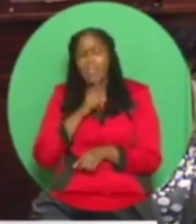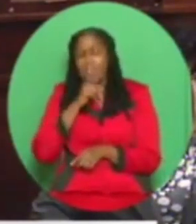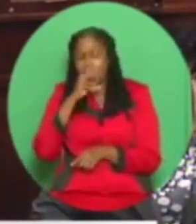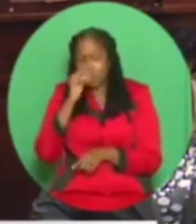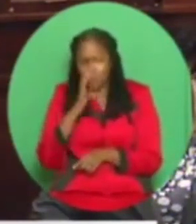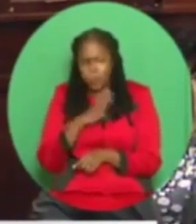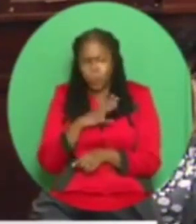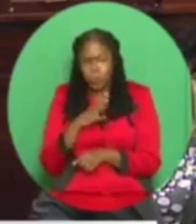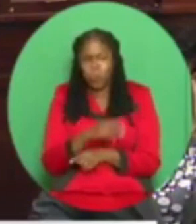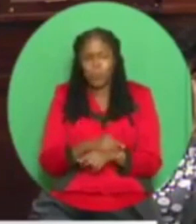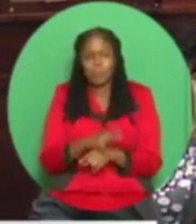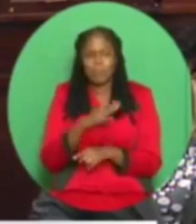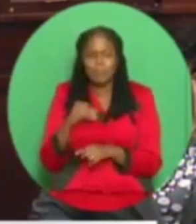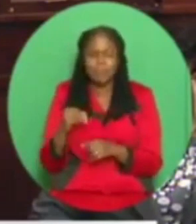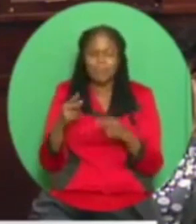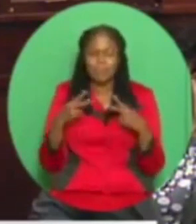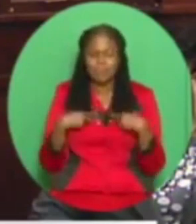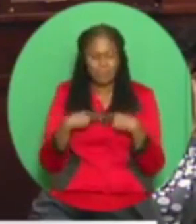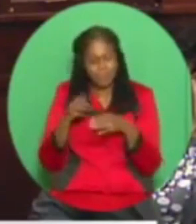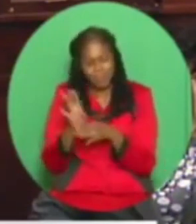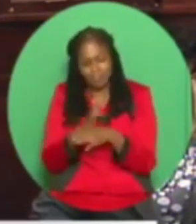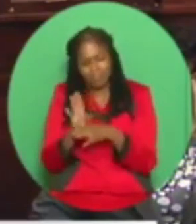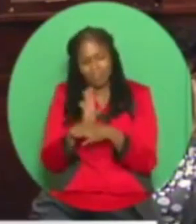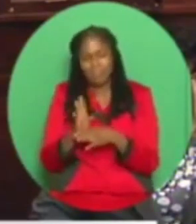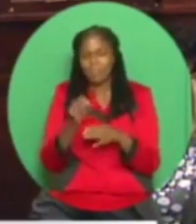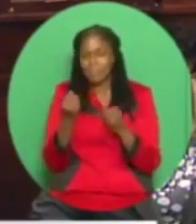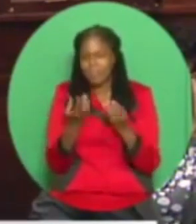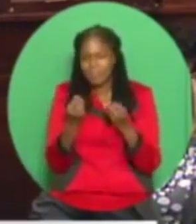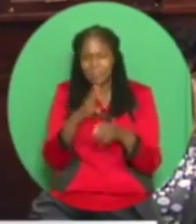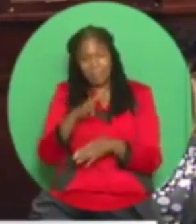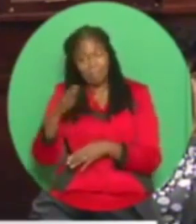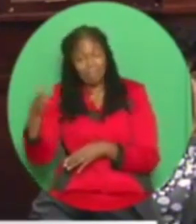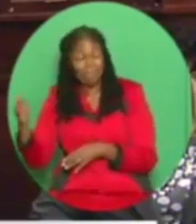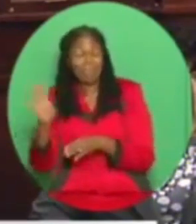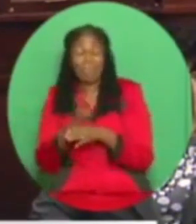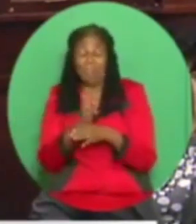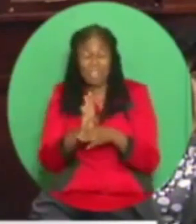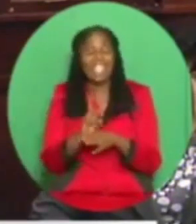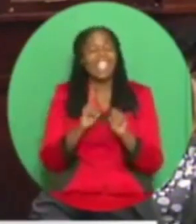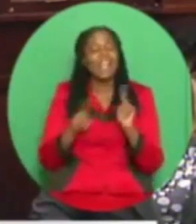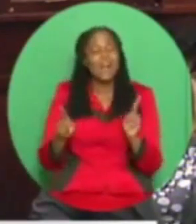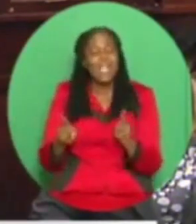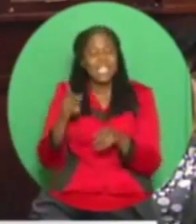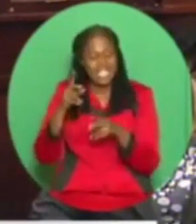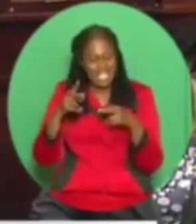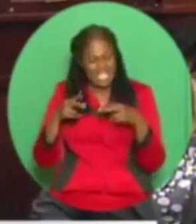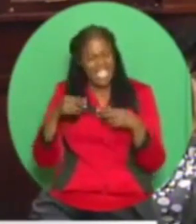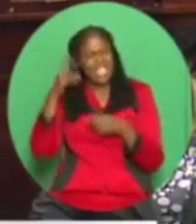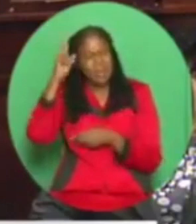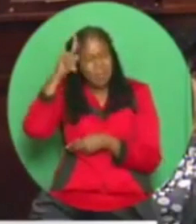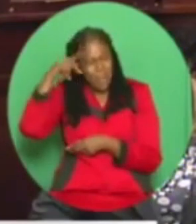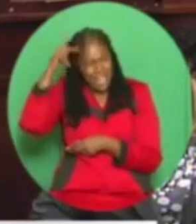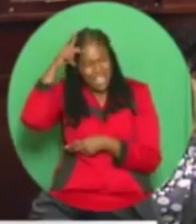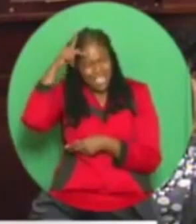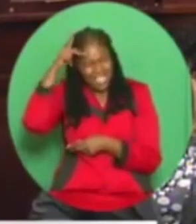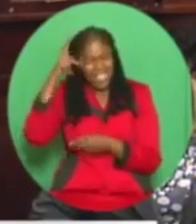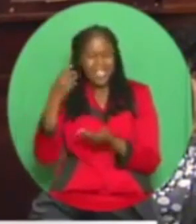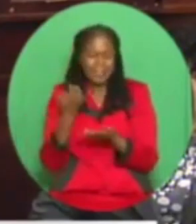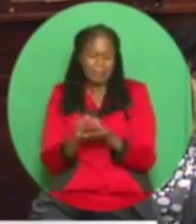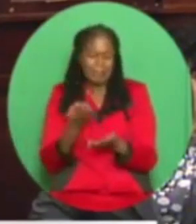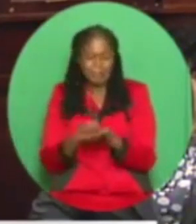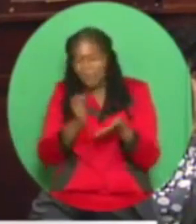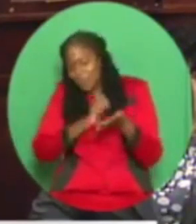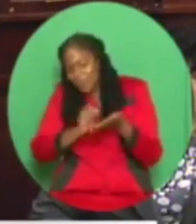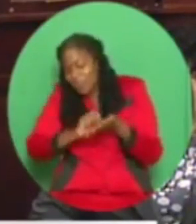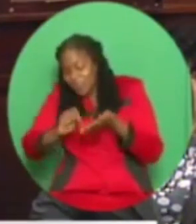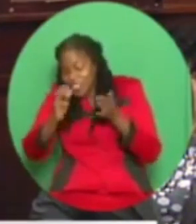because he has interest in this business and so on. When you look, John Van Dyke is really a political economist writer. He writes